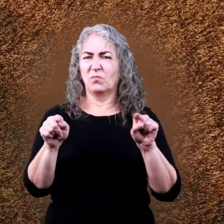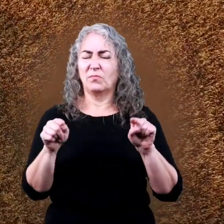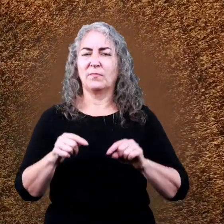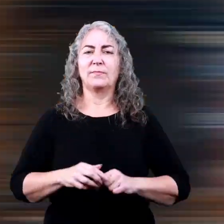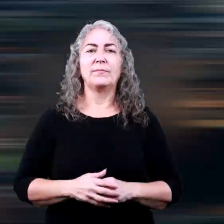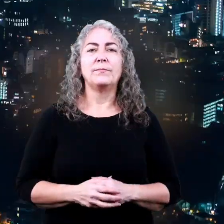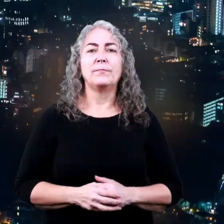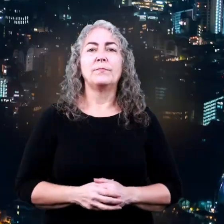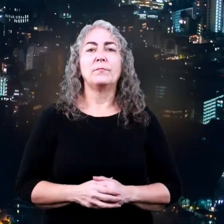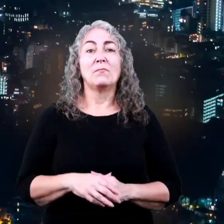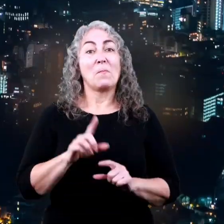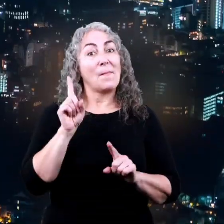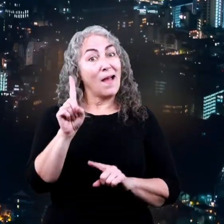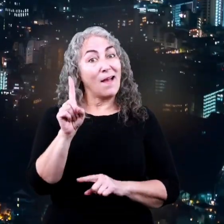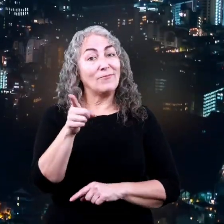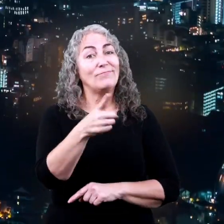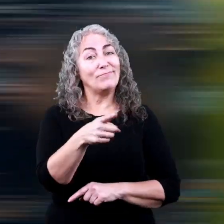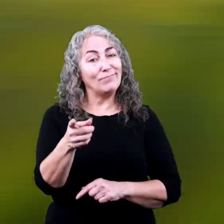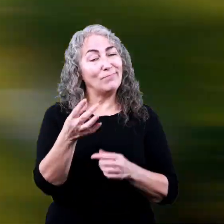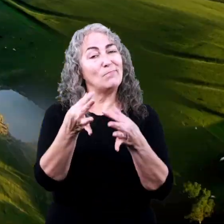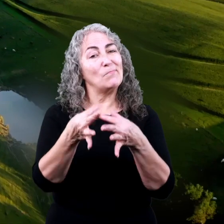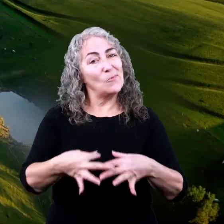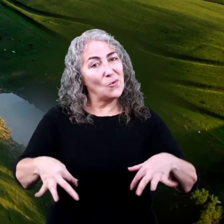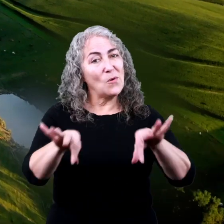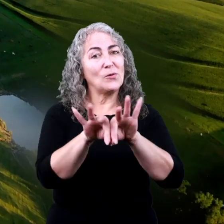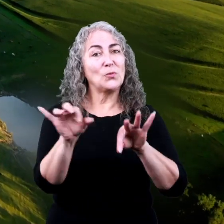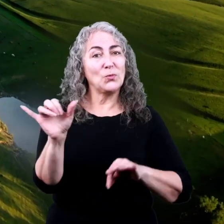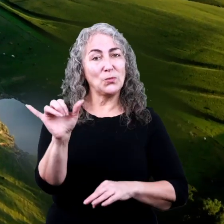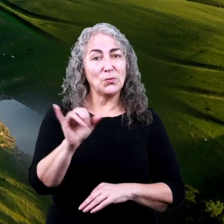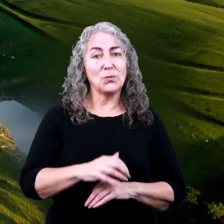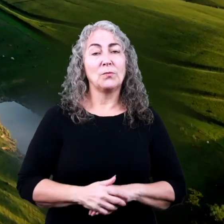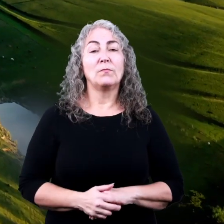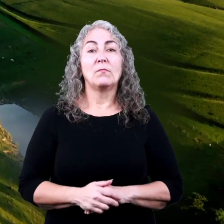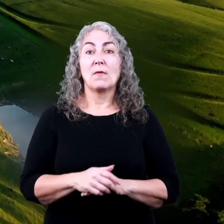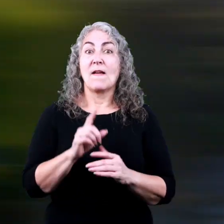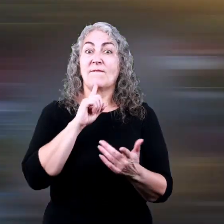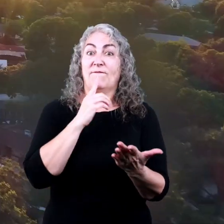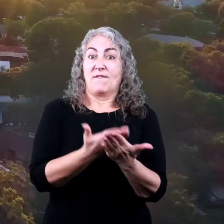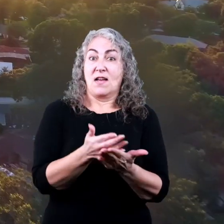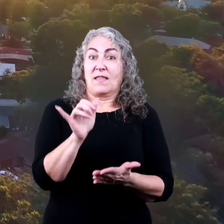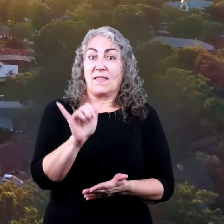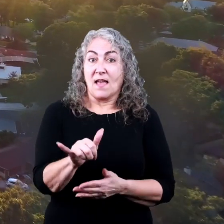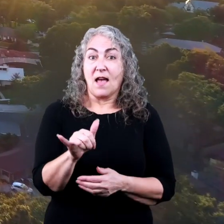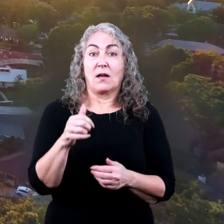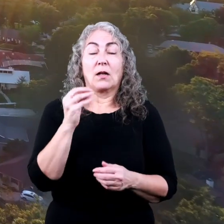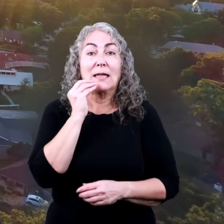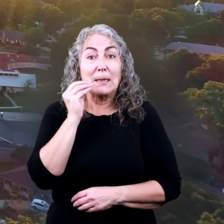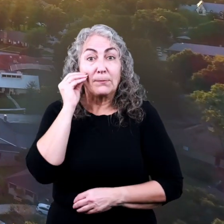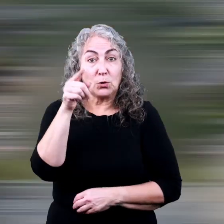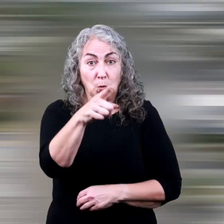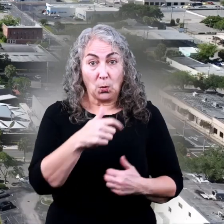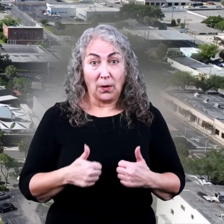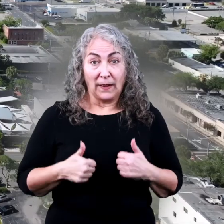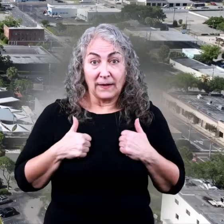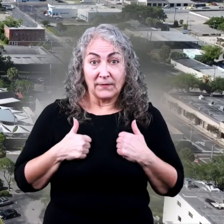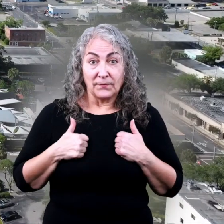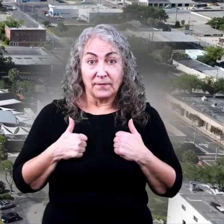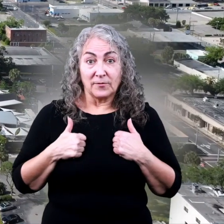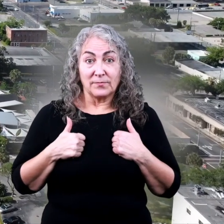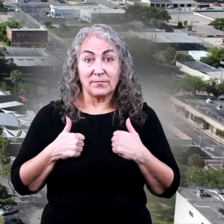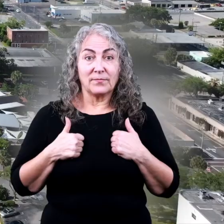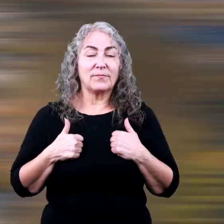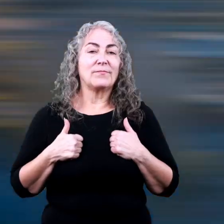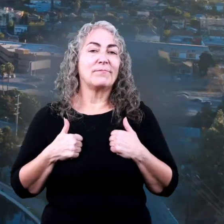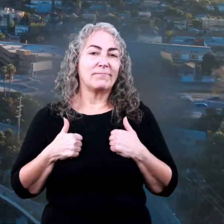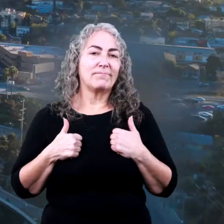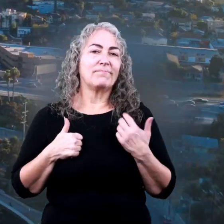last two. But they are both just as important. In fact, they just might be the habitats you live